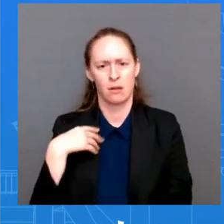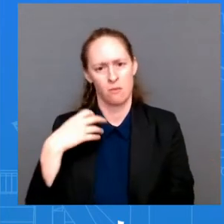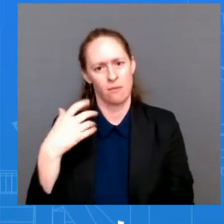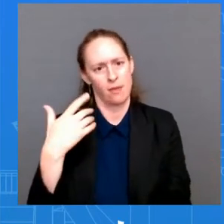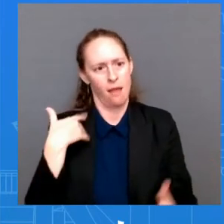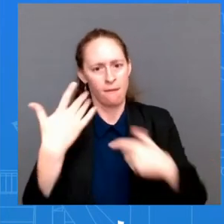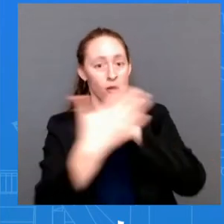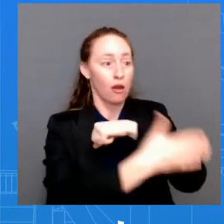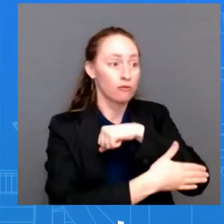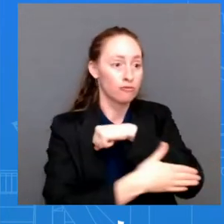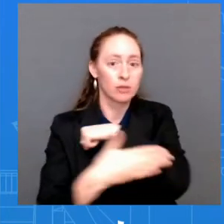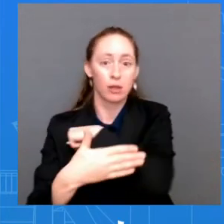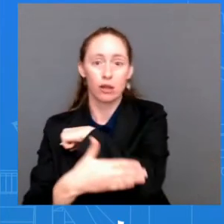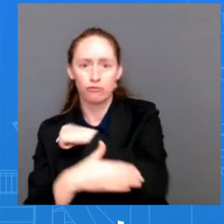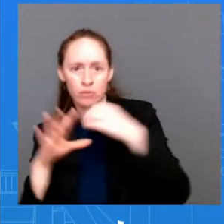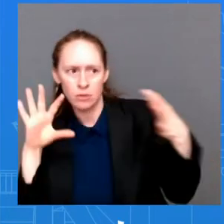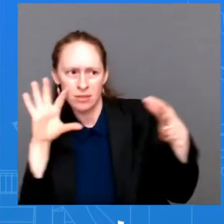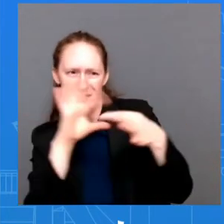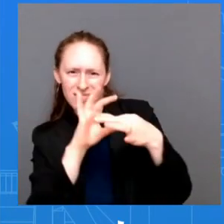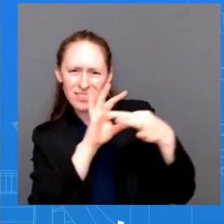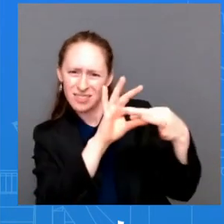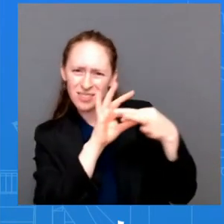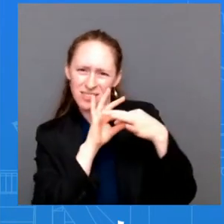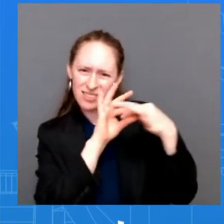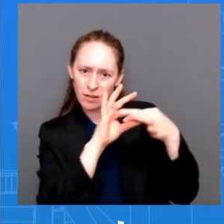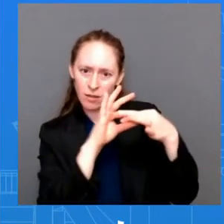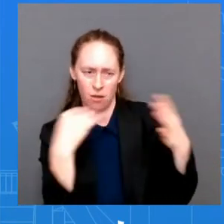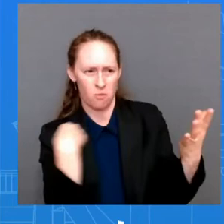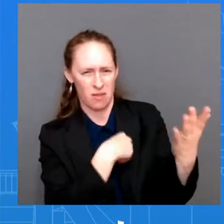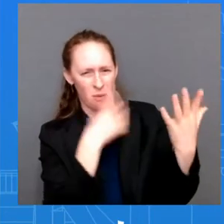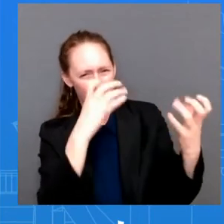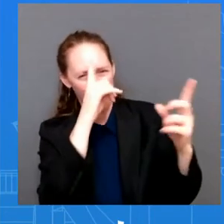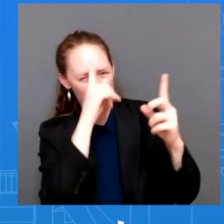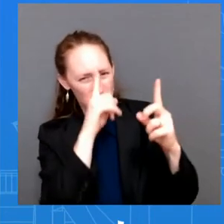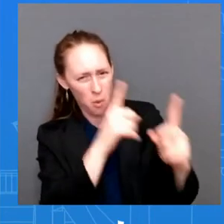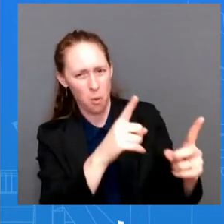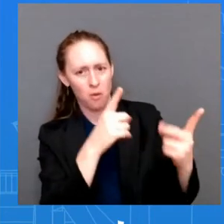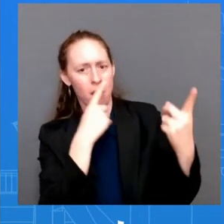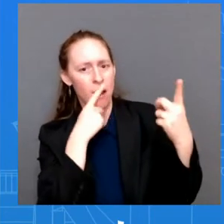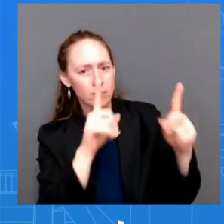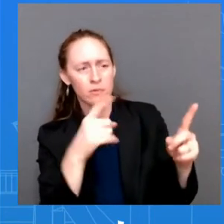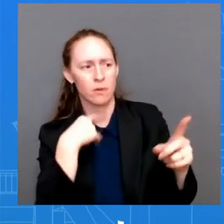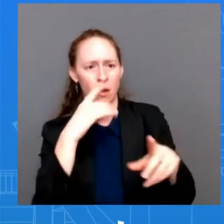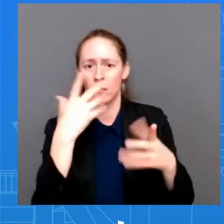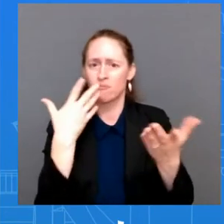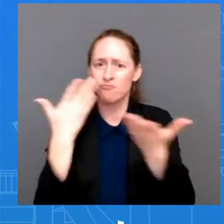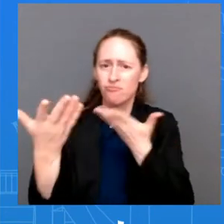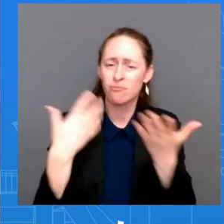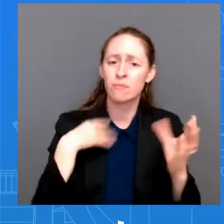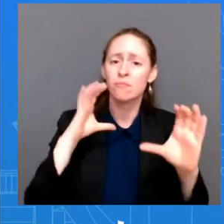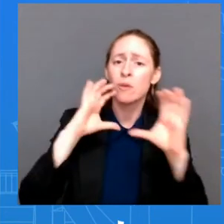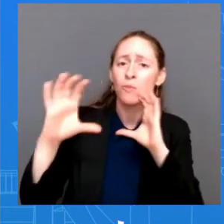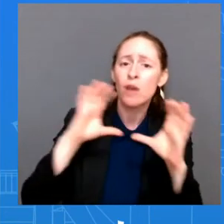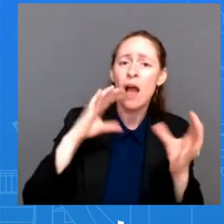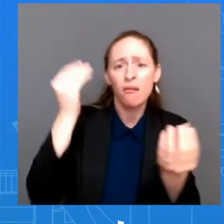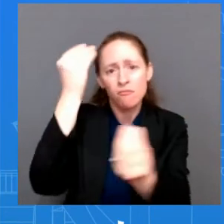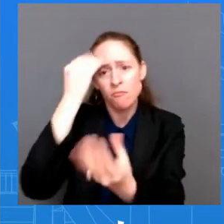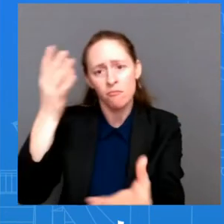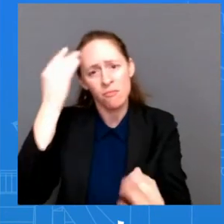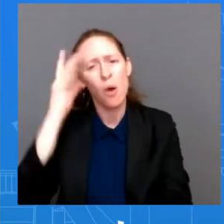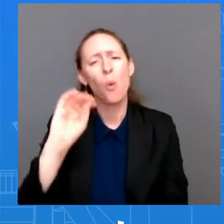it with you, making it clear that there's no reason, for whatever the reason is, there's no reason that